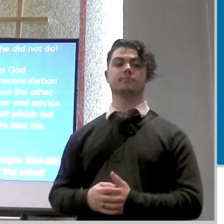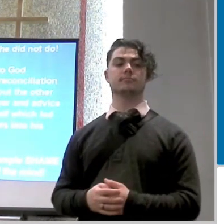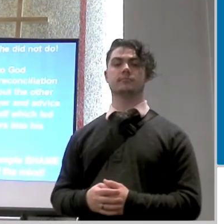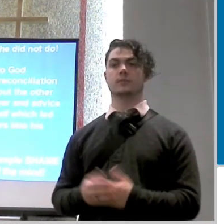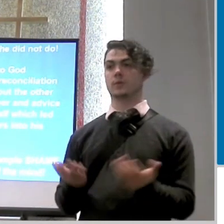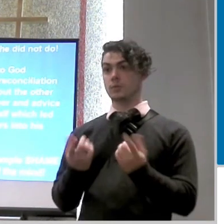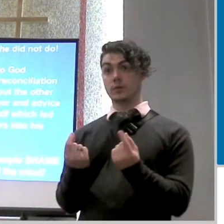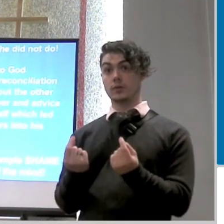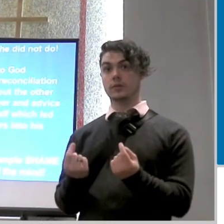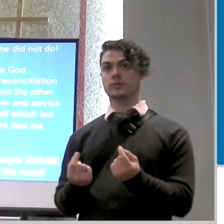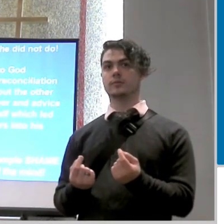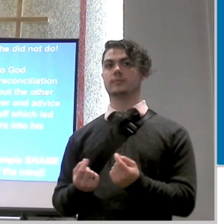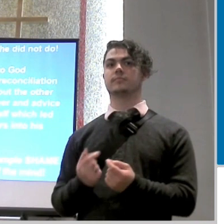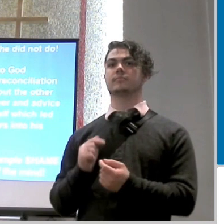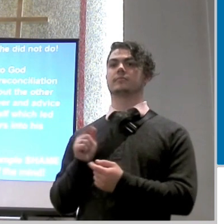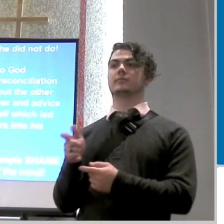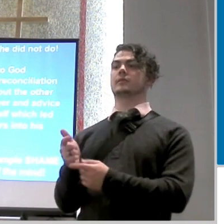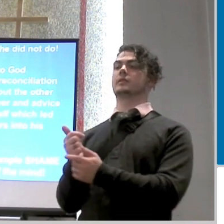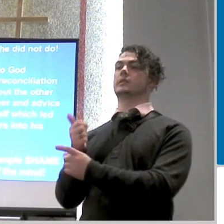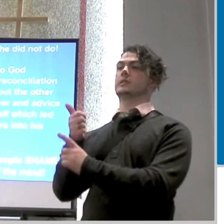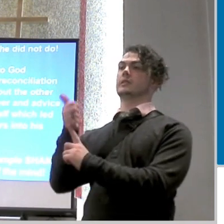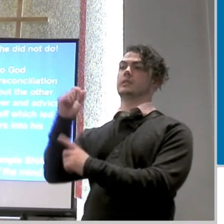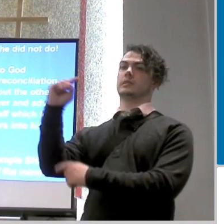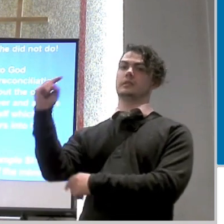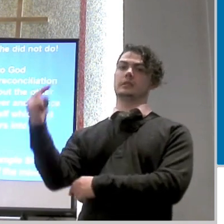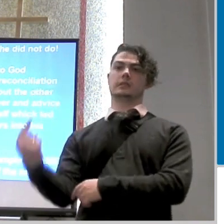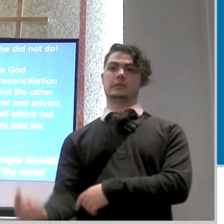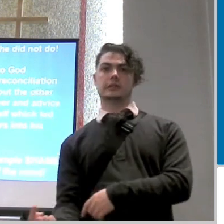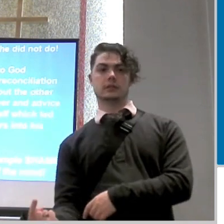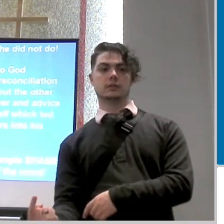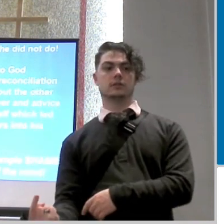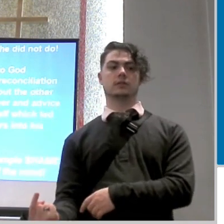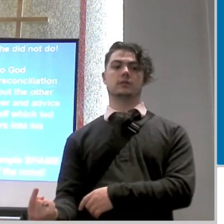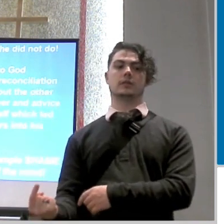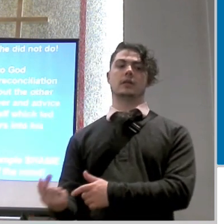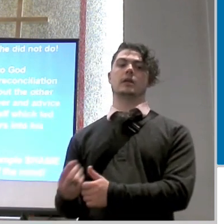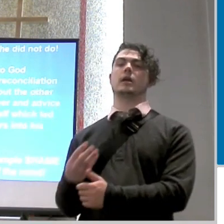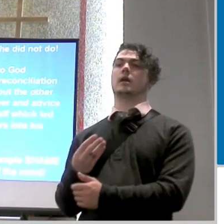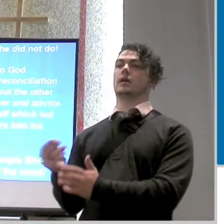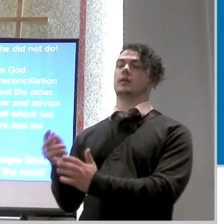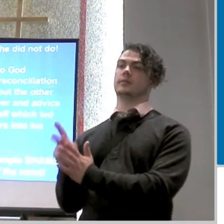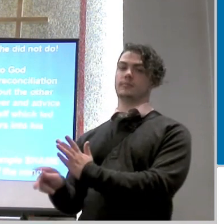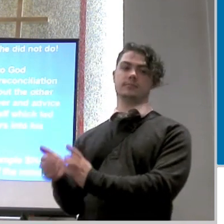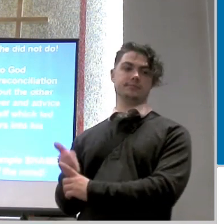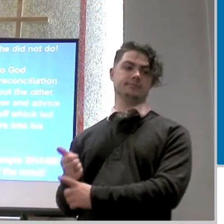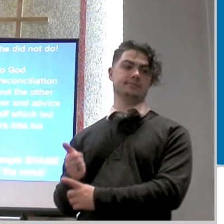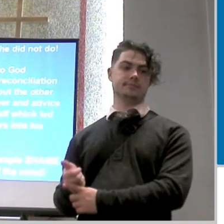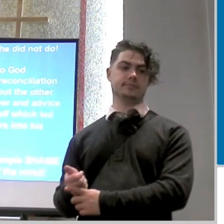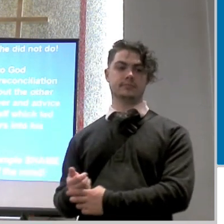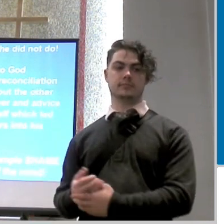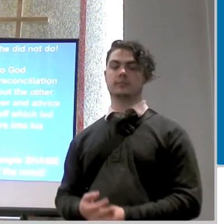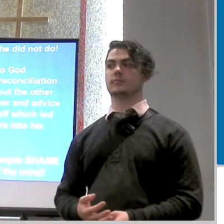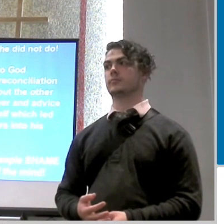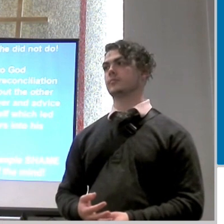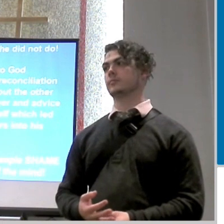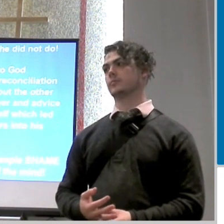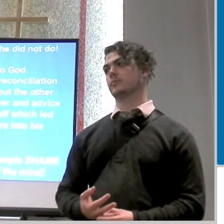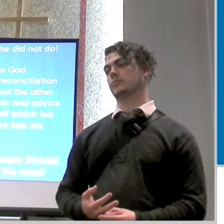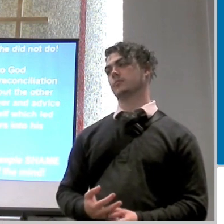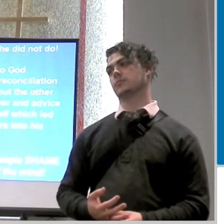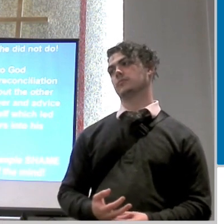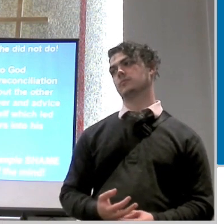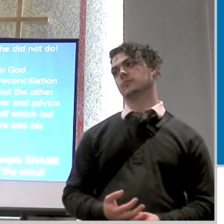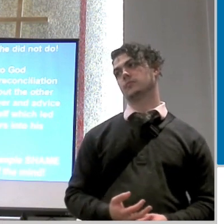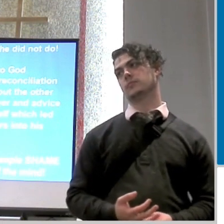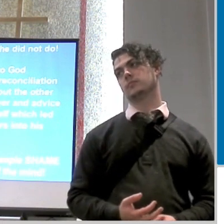did was he isolated himself and then he took matters into his own hands now you think about it like i'm thinking